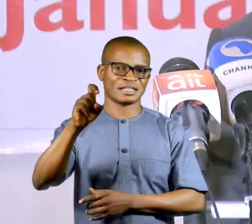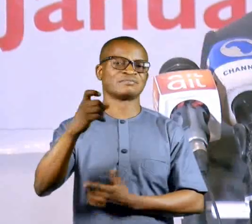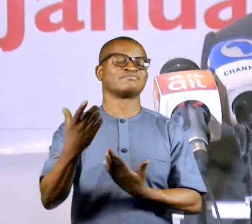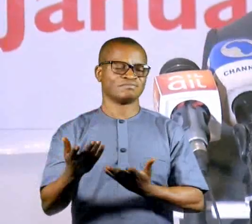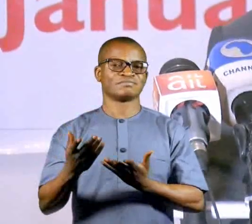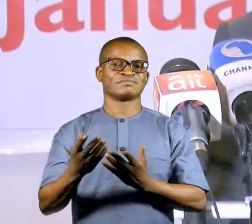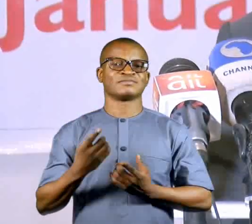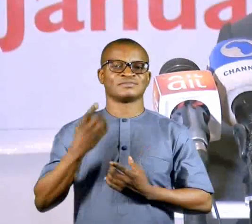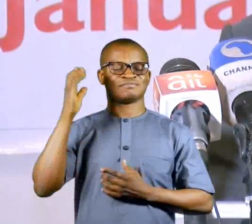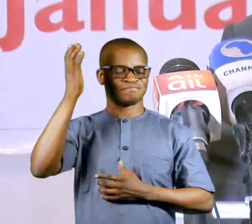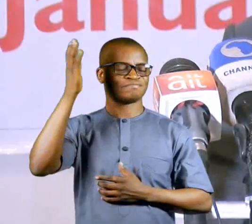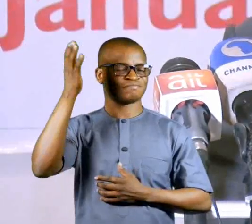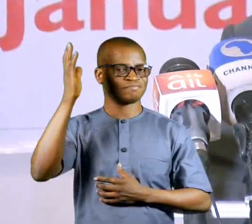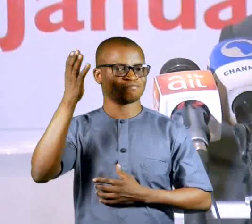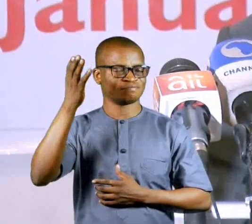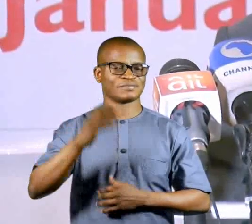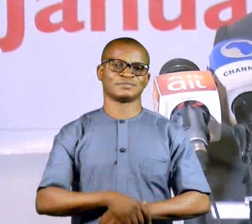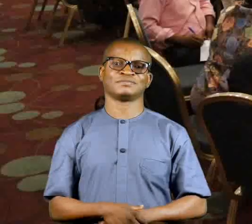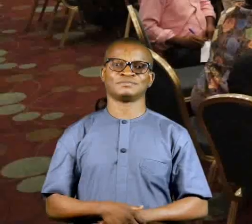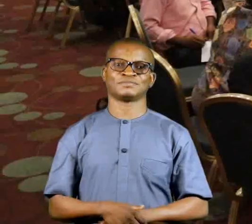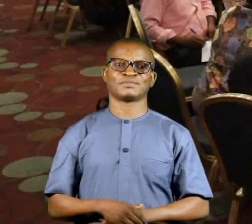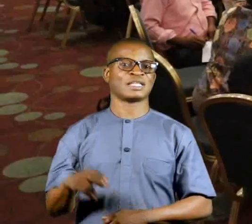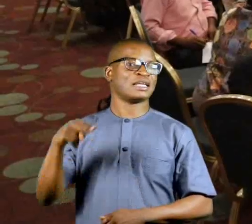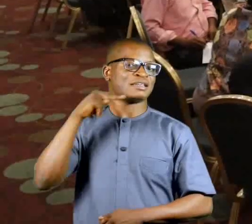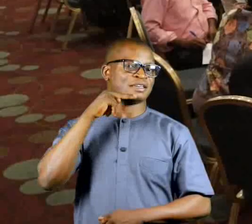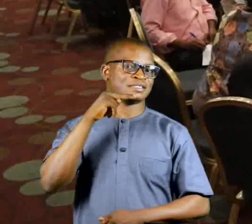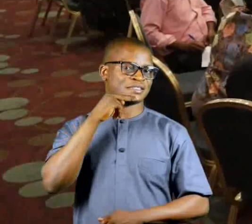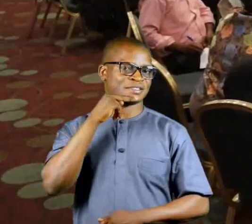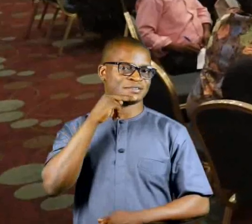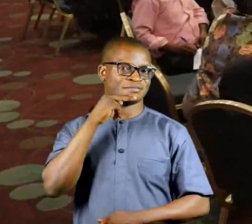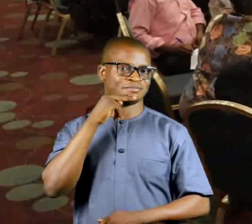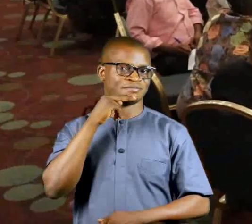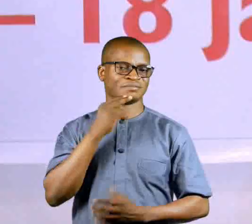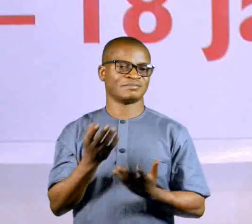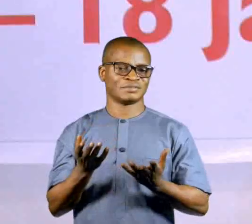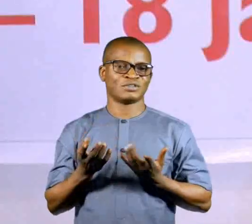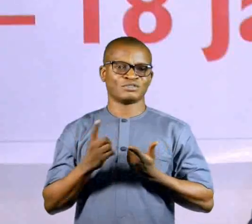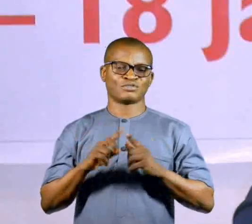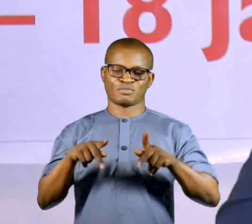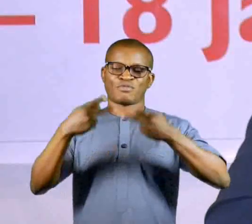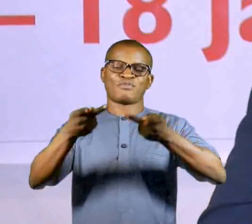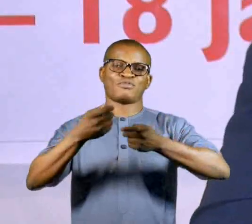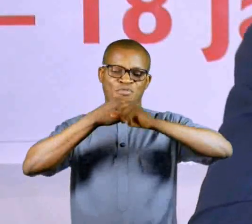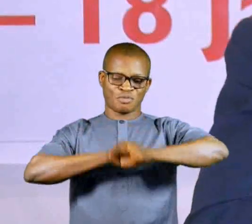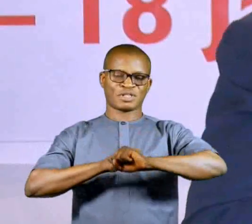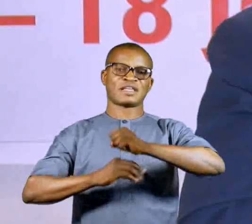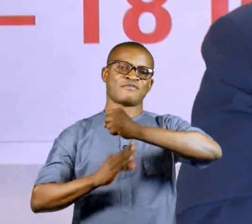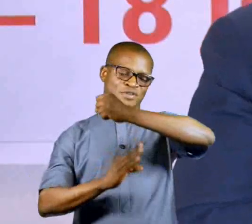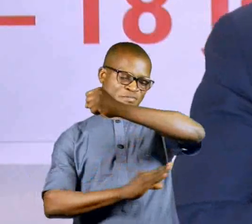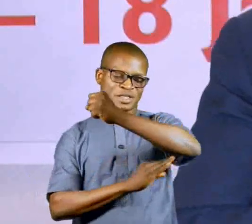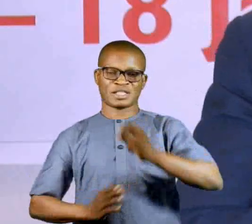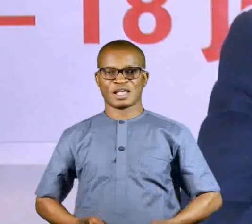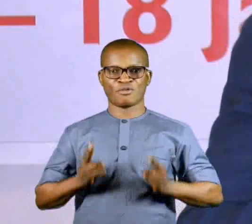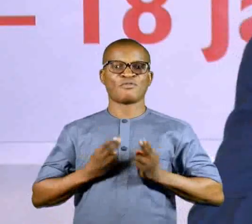Gomez, delivered goodwill messages. Nigeria's desire to promote and protect the fundamental human rights of